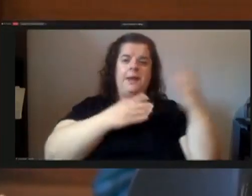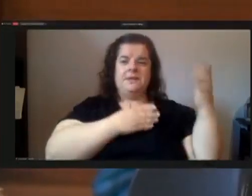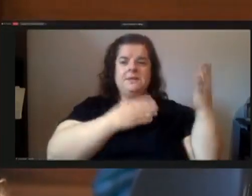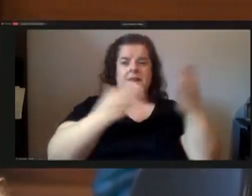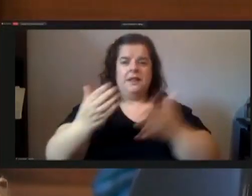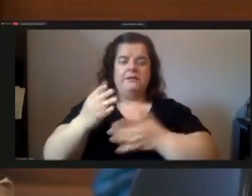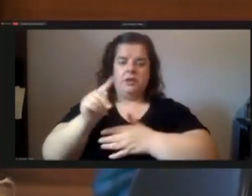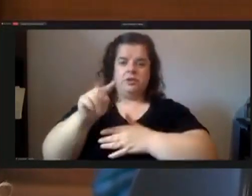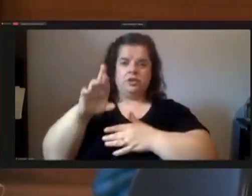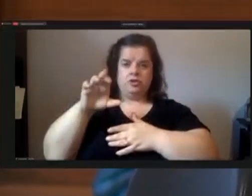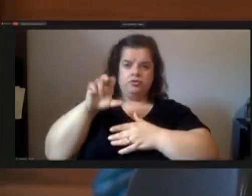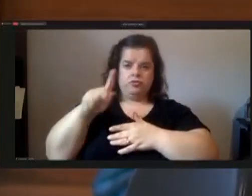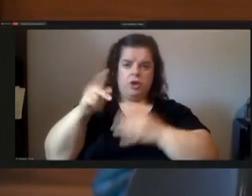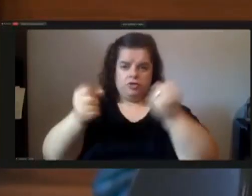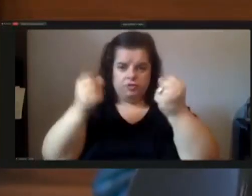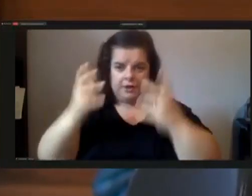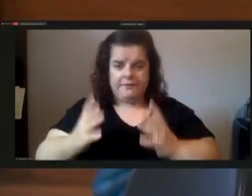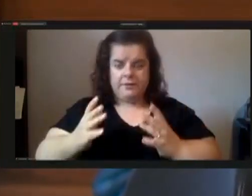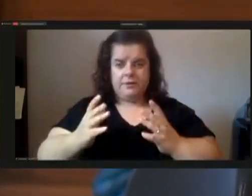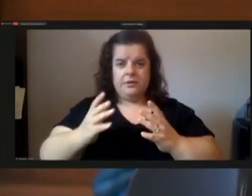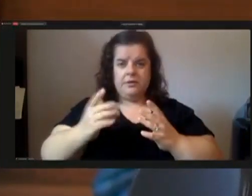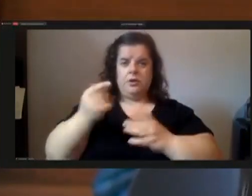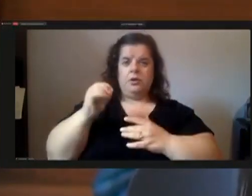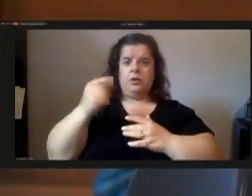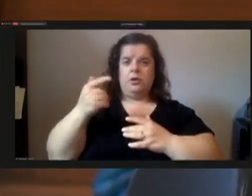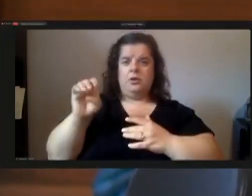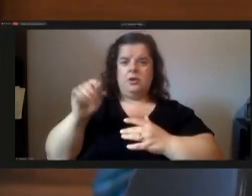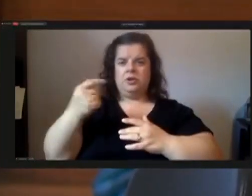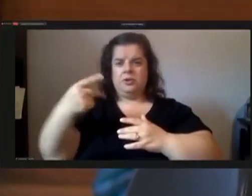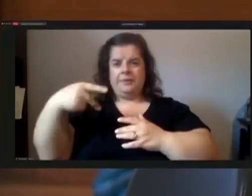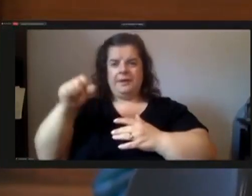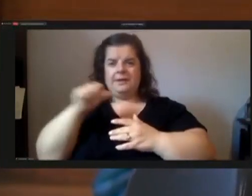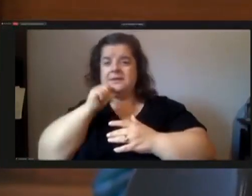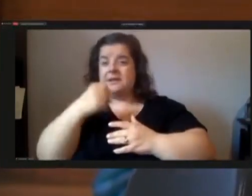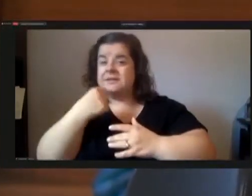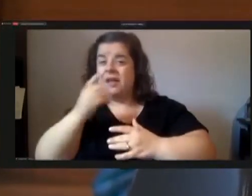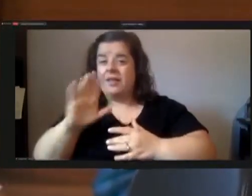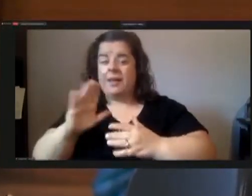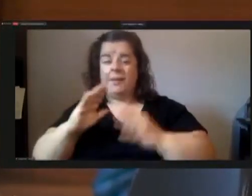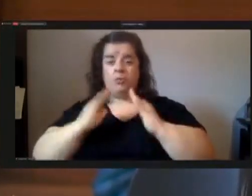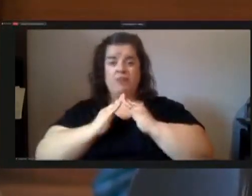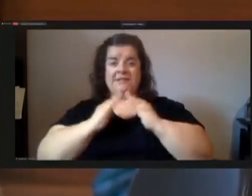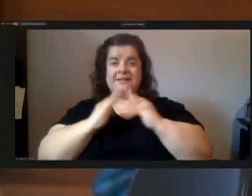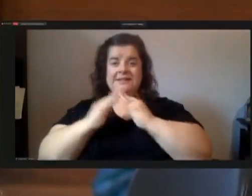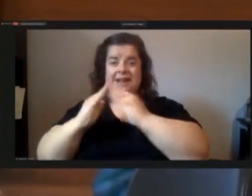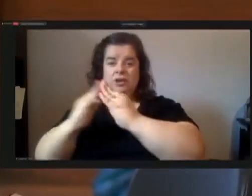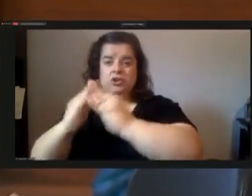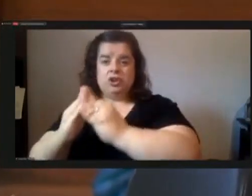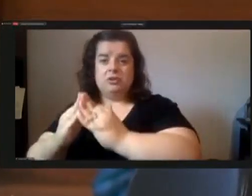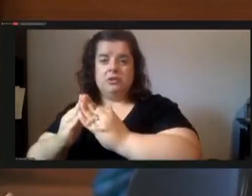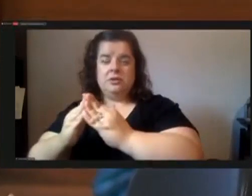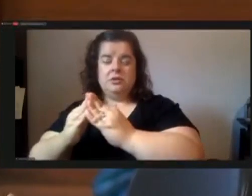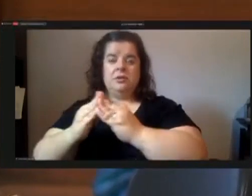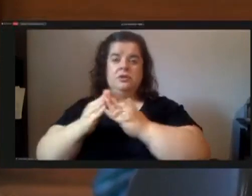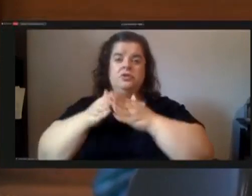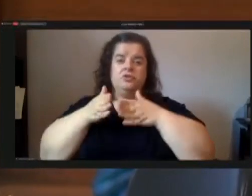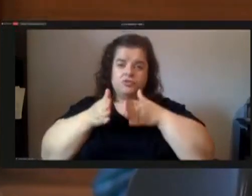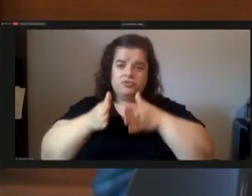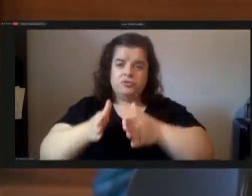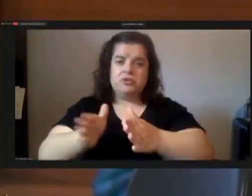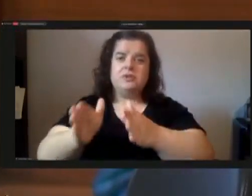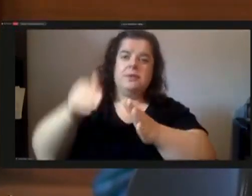drivers google gps doesn't tell them this is a residential extremely street steep